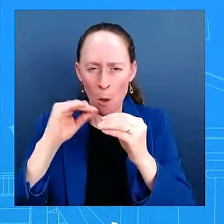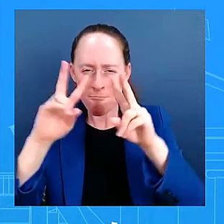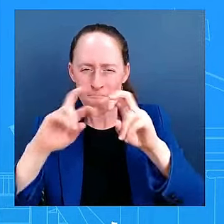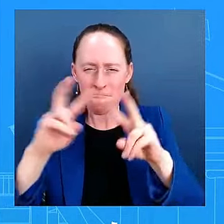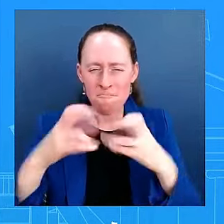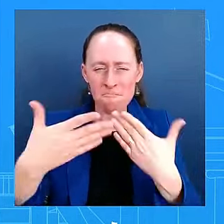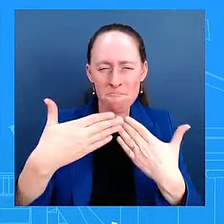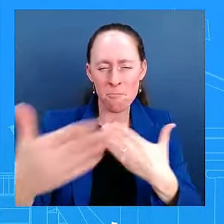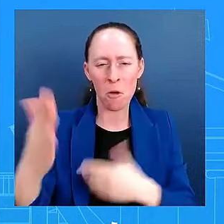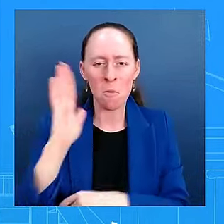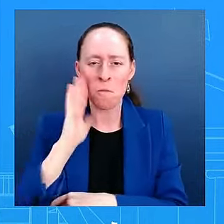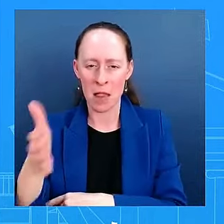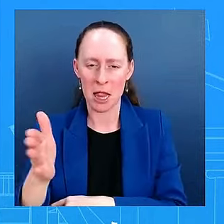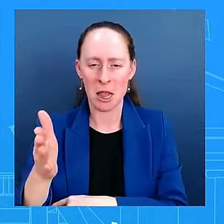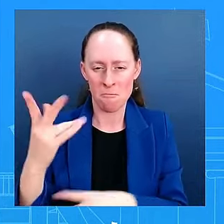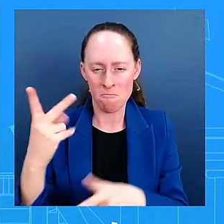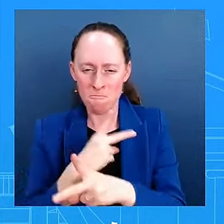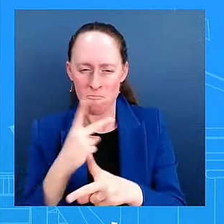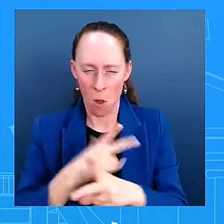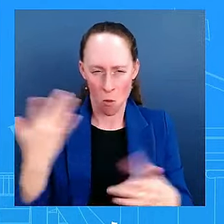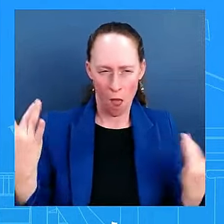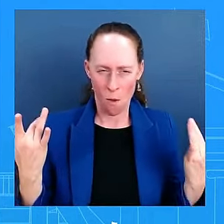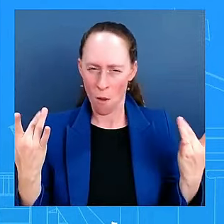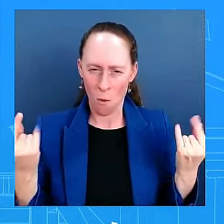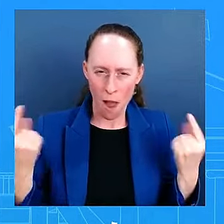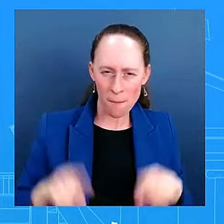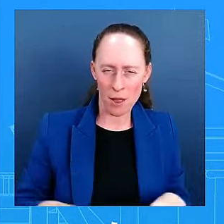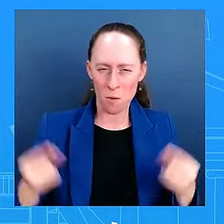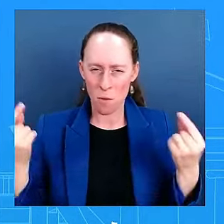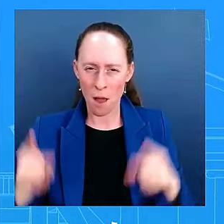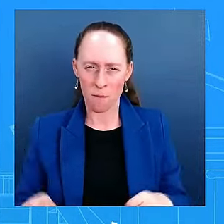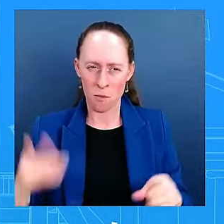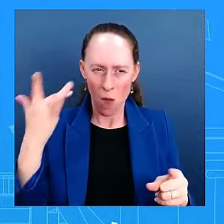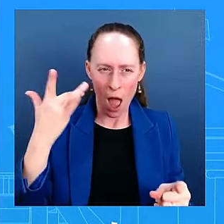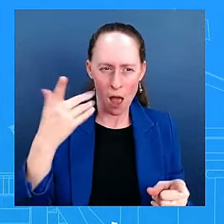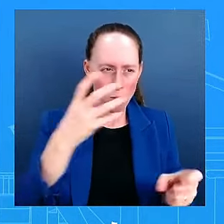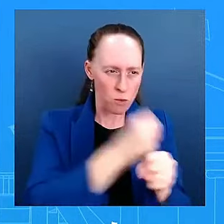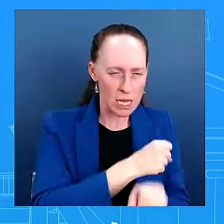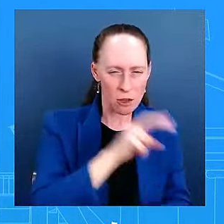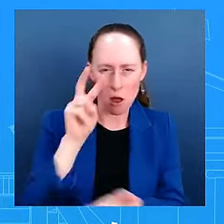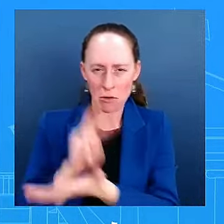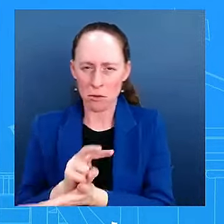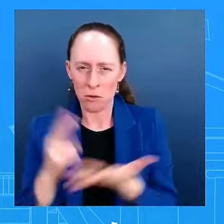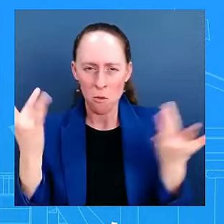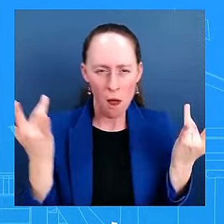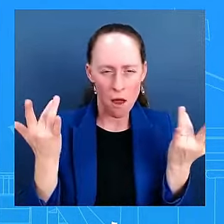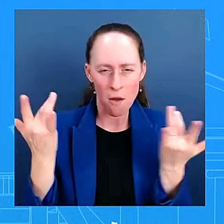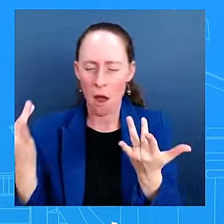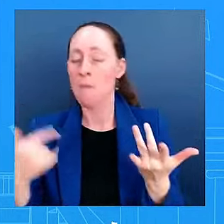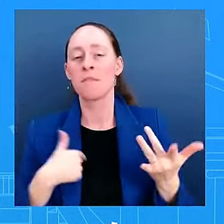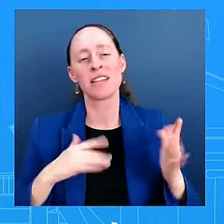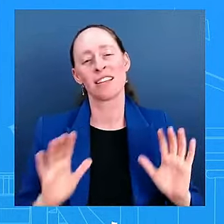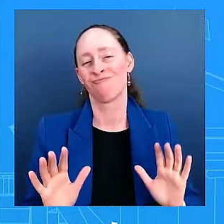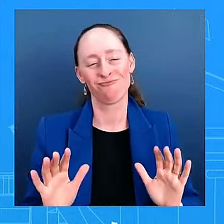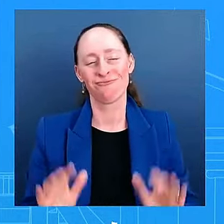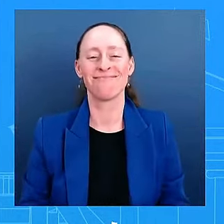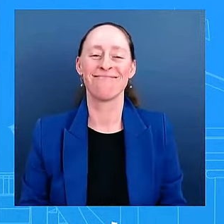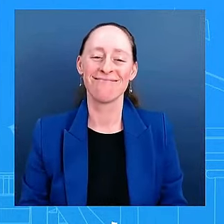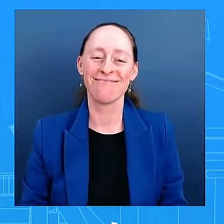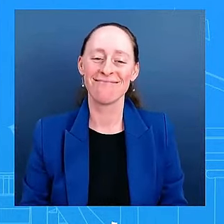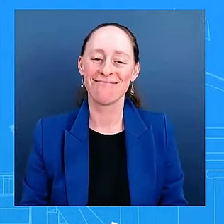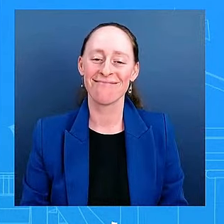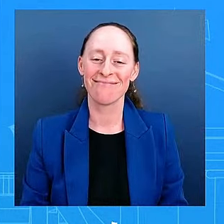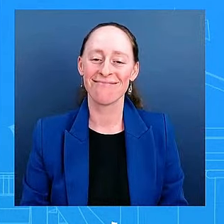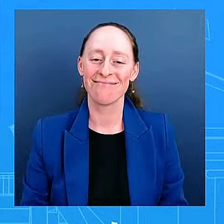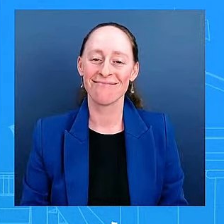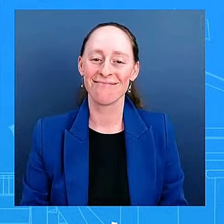to figure out exactly what happened two nights ago. And so they're the pundits. They're going to speak to that. They're